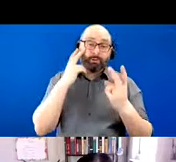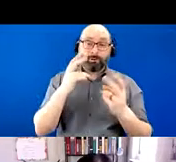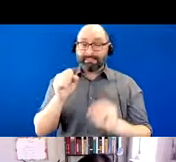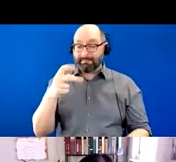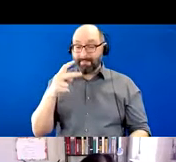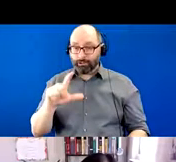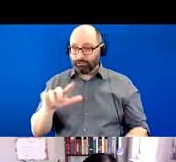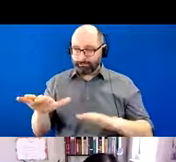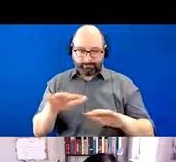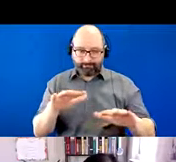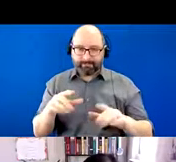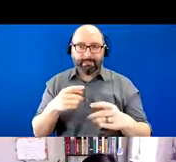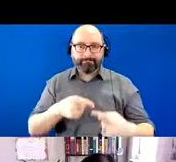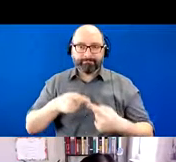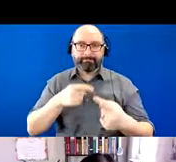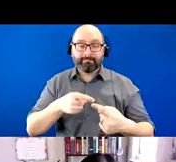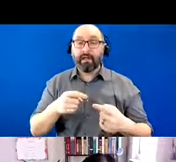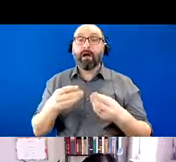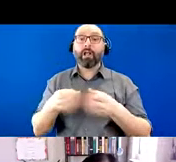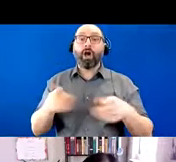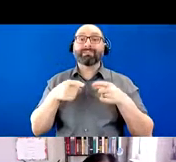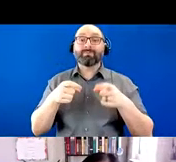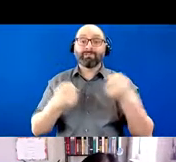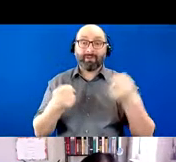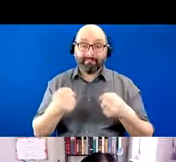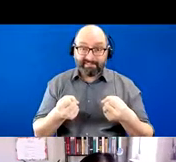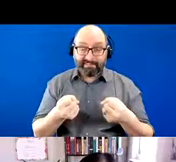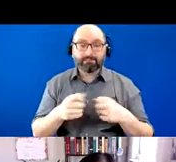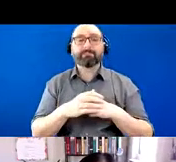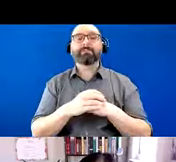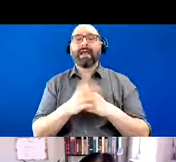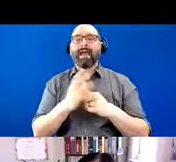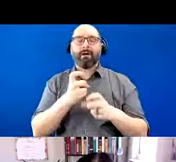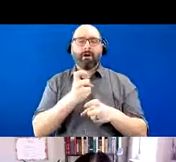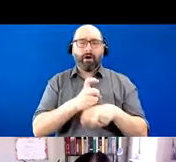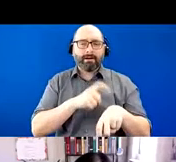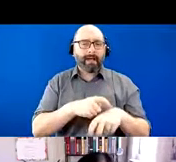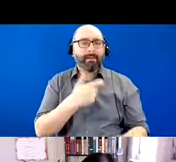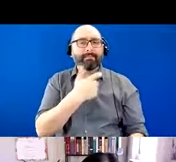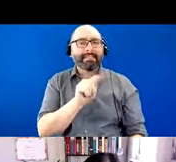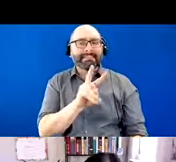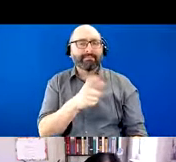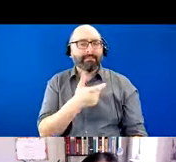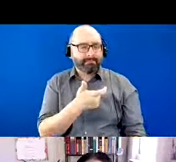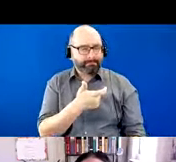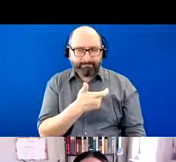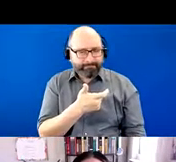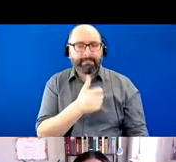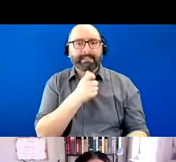getting lost while he was driving. And he had a hard time following TV shows or sports games.